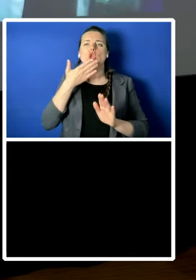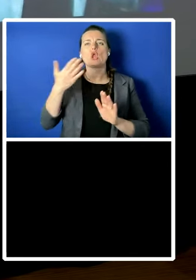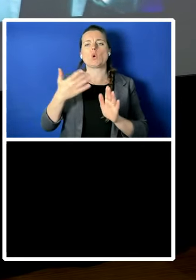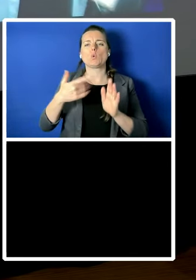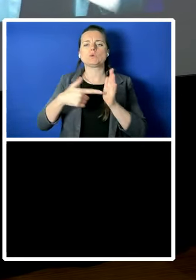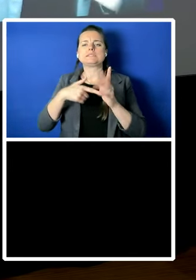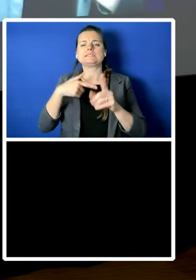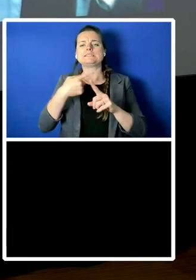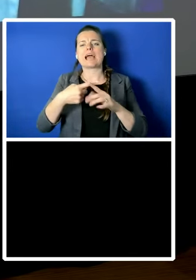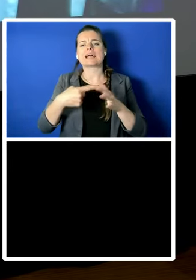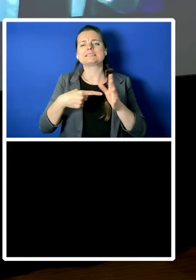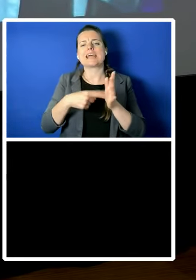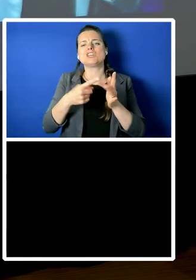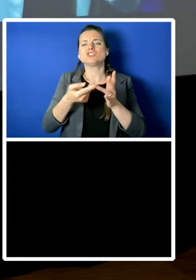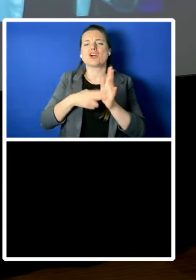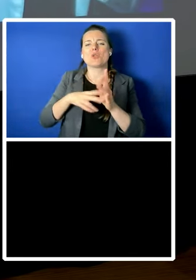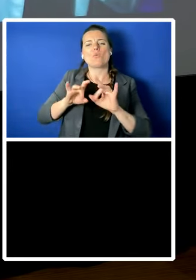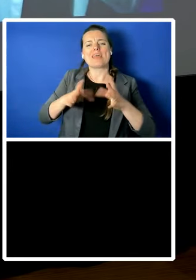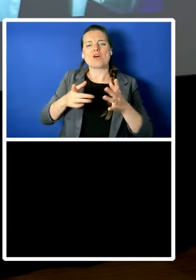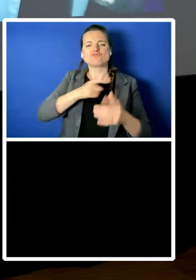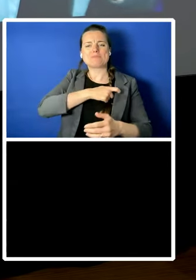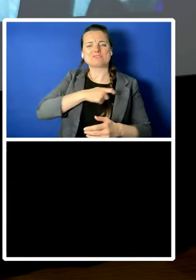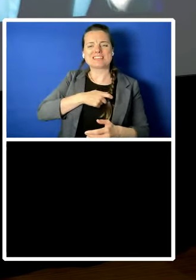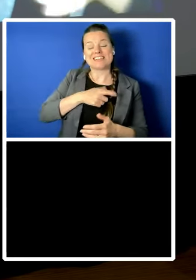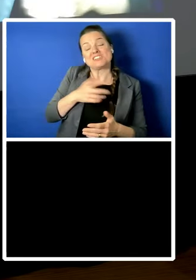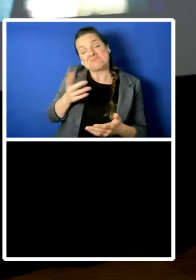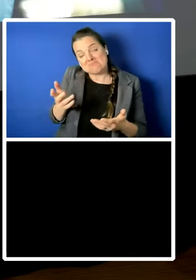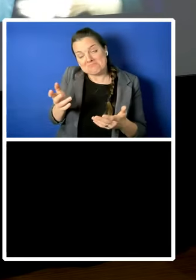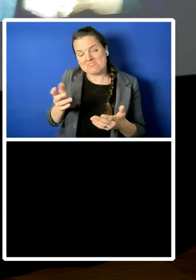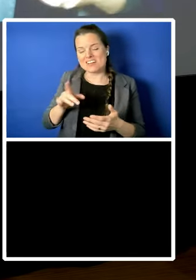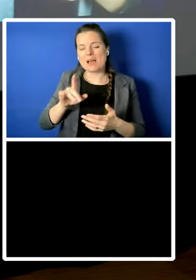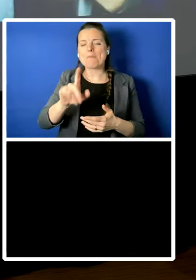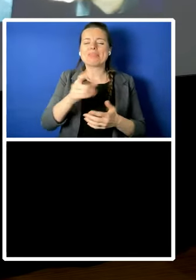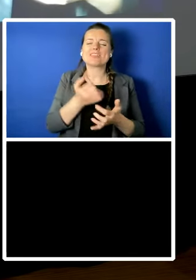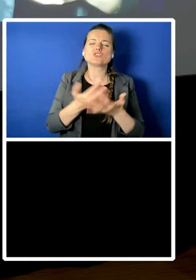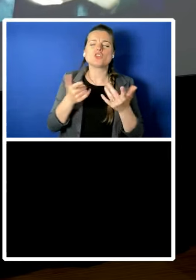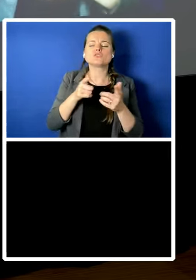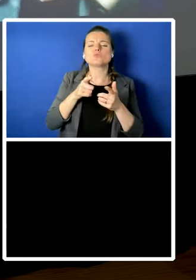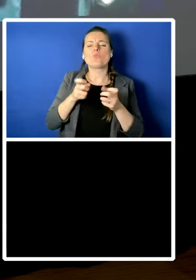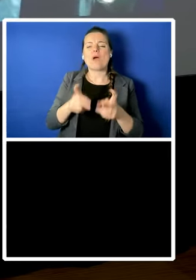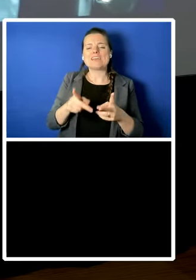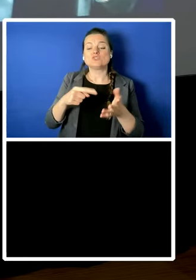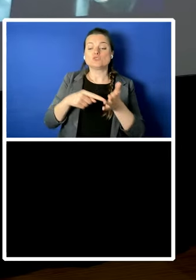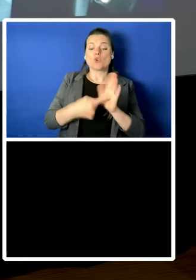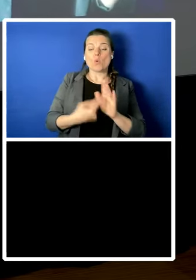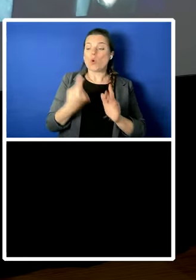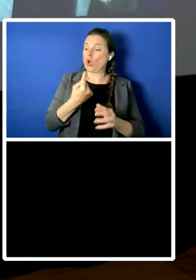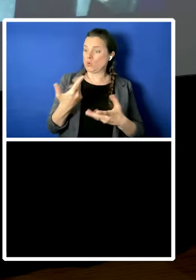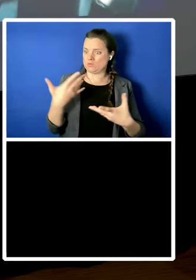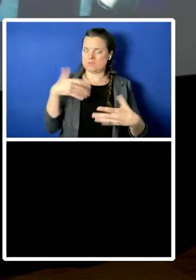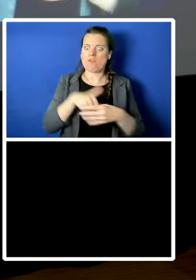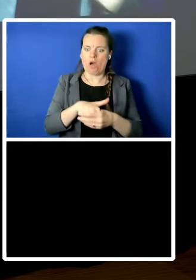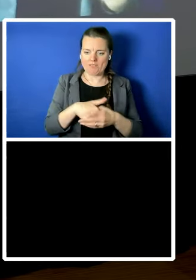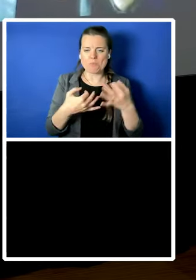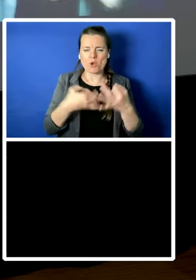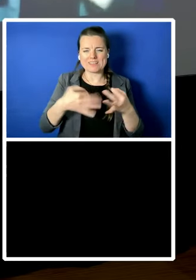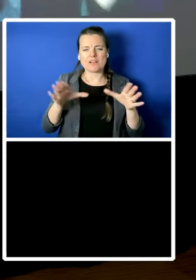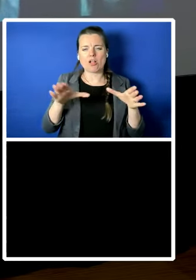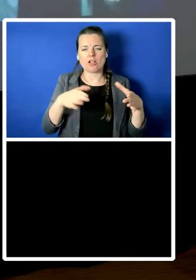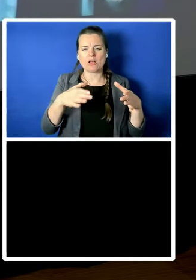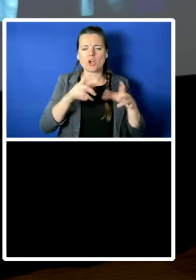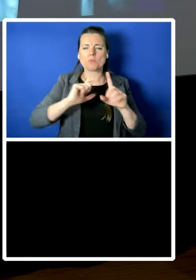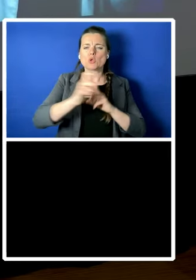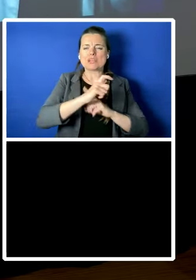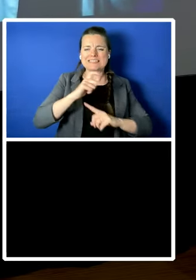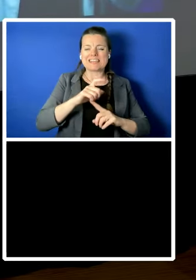somebody who has a stake in a political community i mean we're not we are now talking about the political community rather